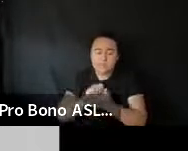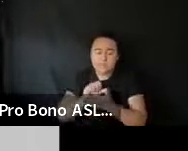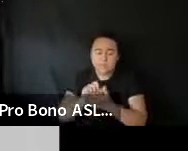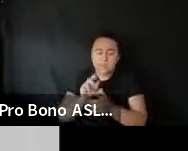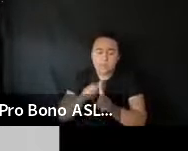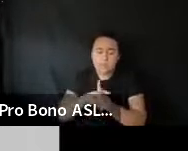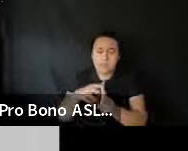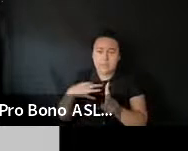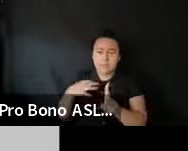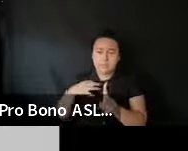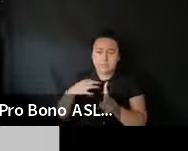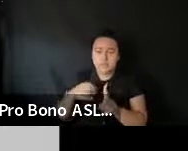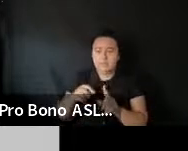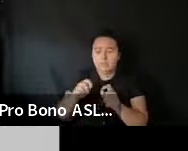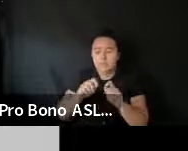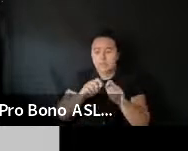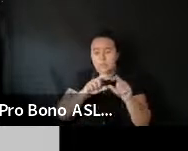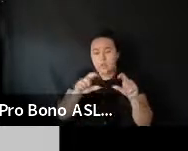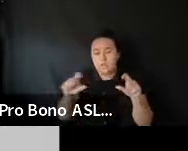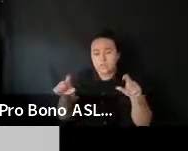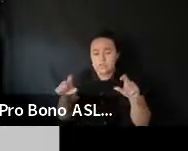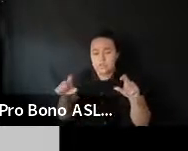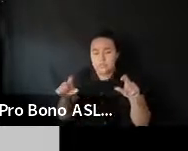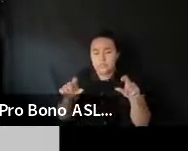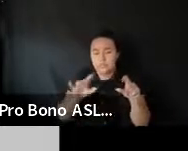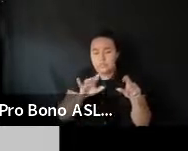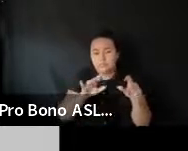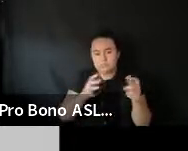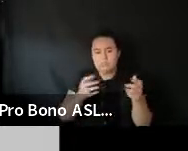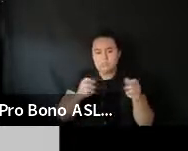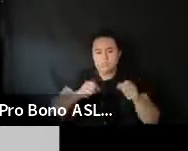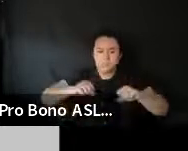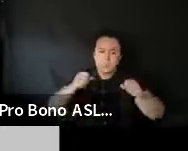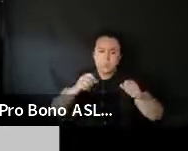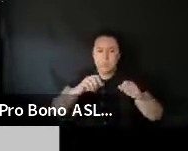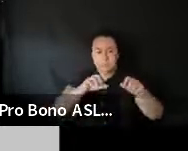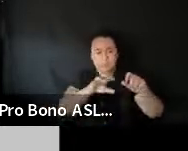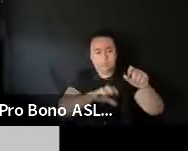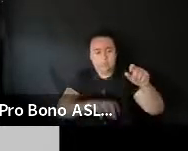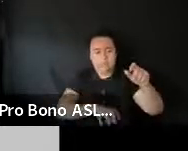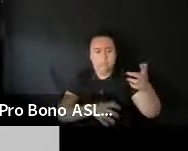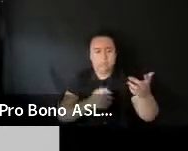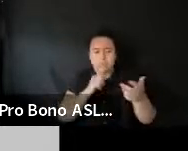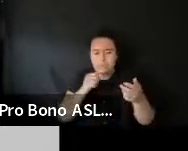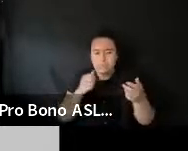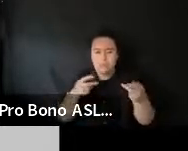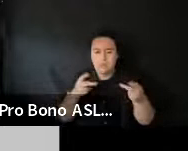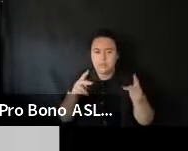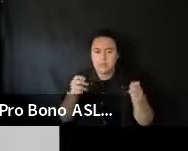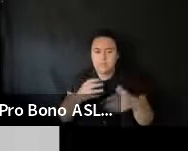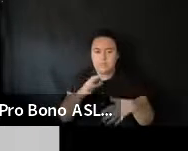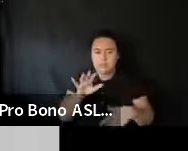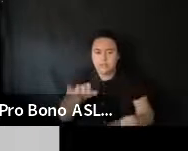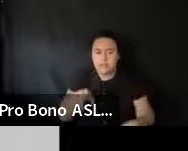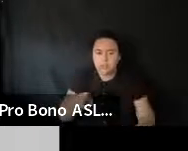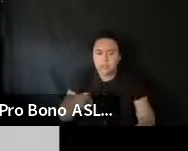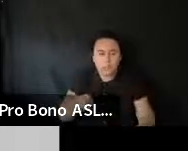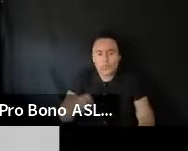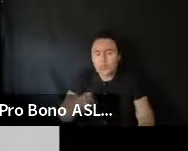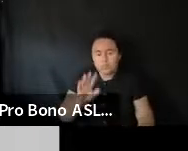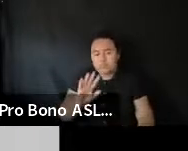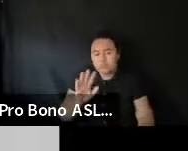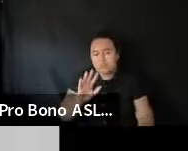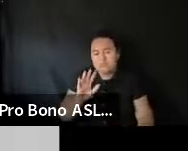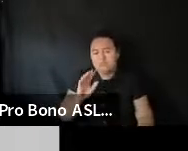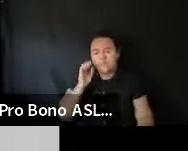It's. You know. Large print. A lot of space. Um. So don't let that scare you. Uh. There. Really what we're looking to